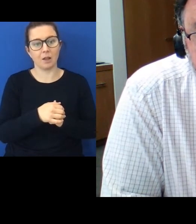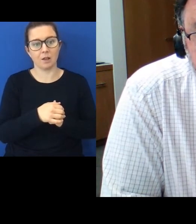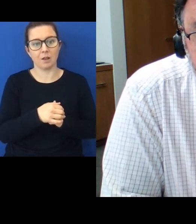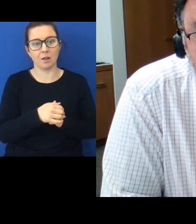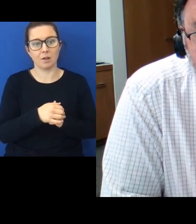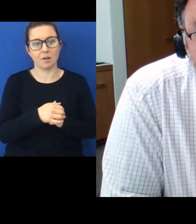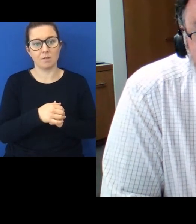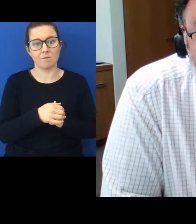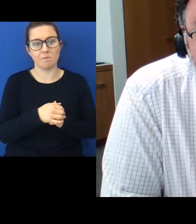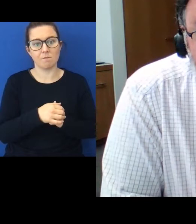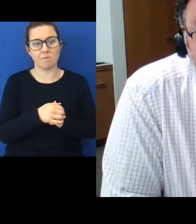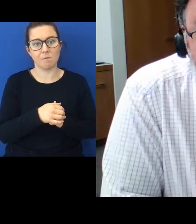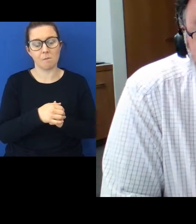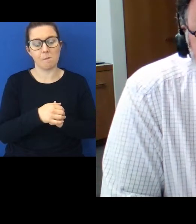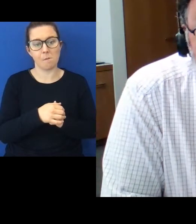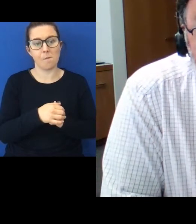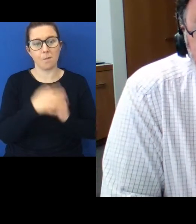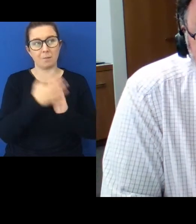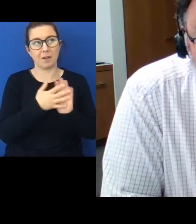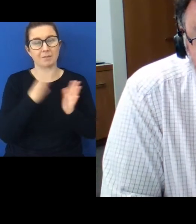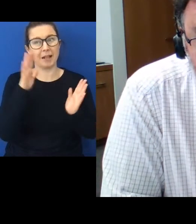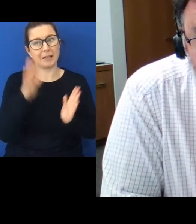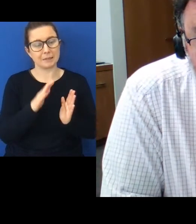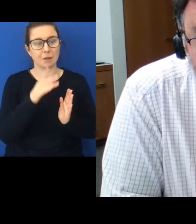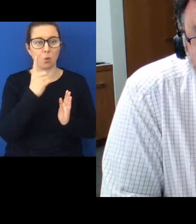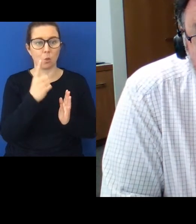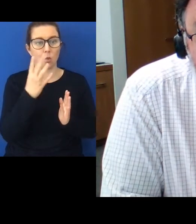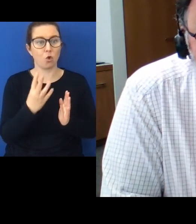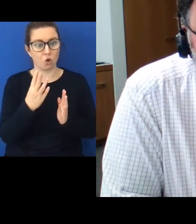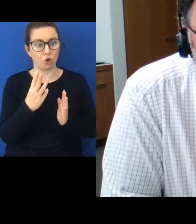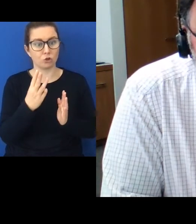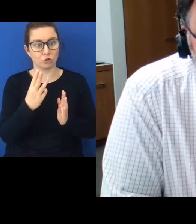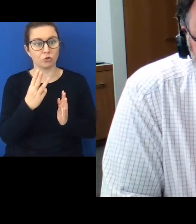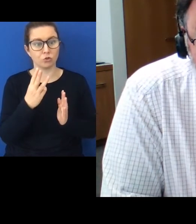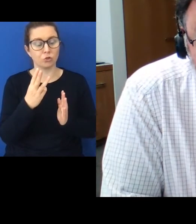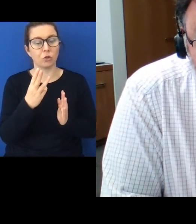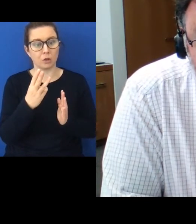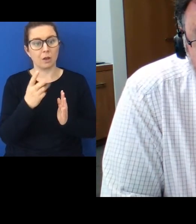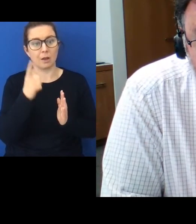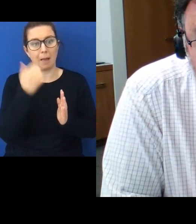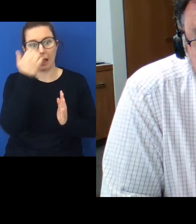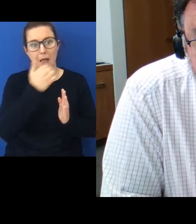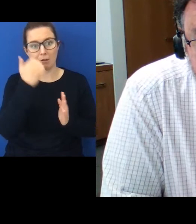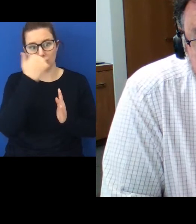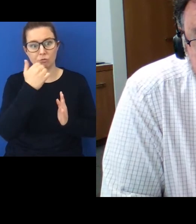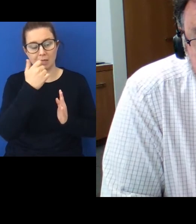So, a little less than a third Māori Cabinet Ministers,